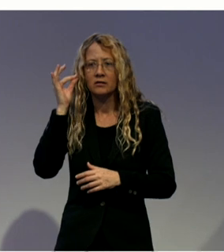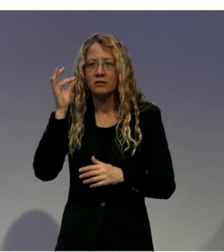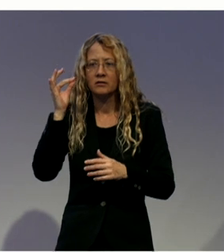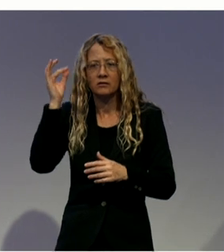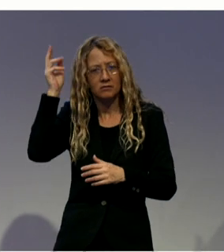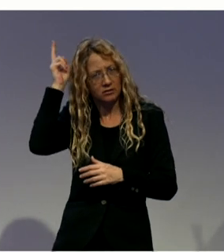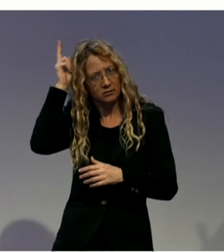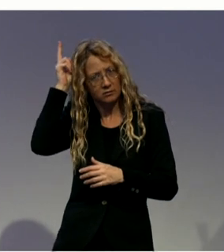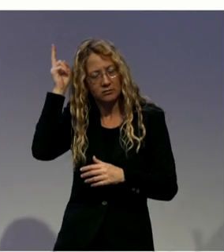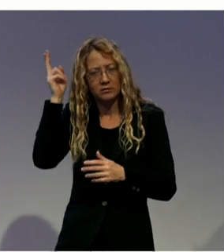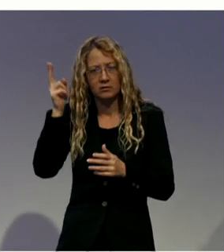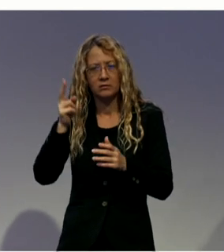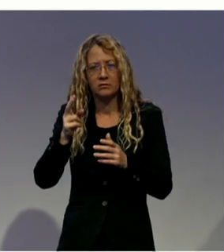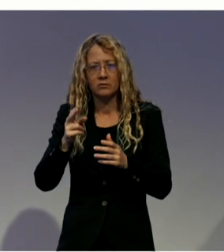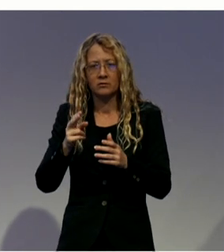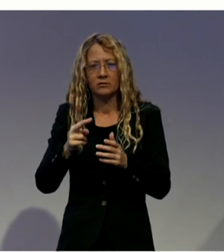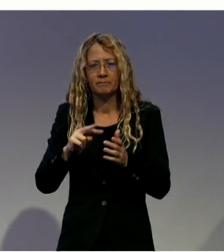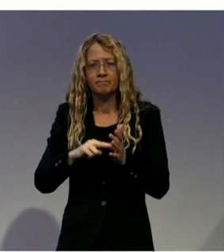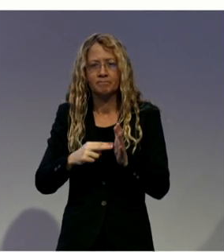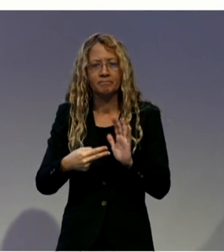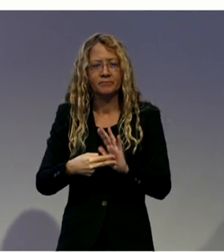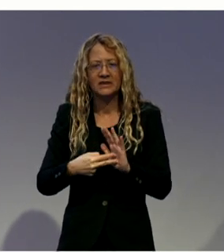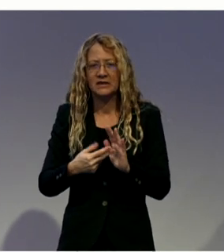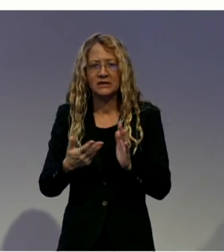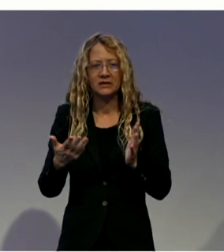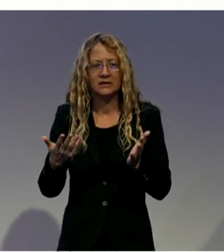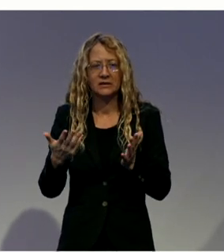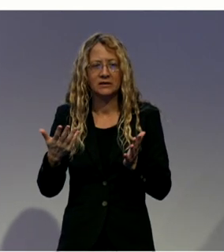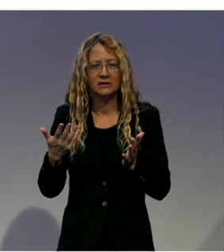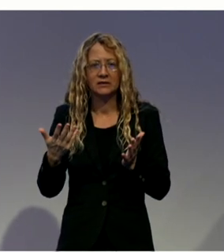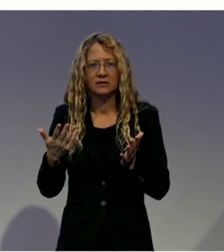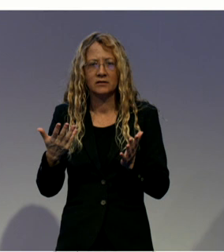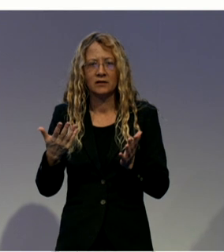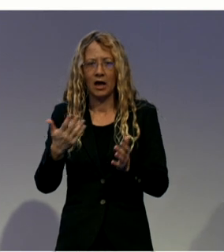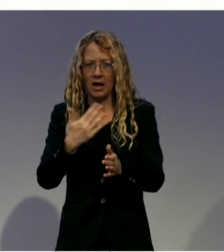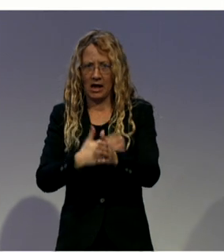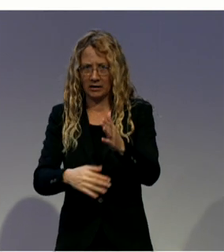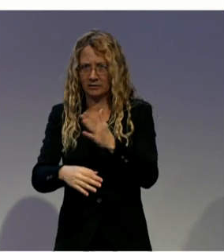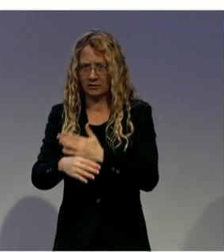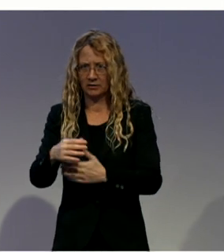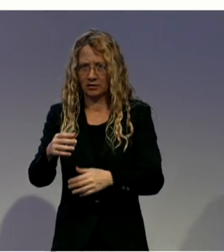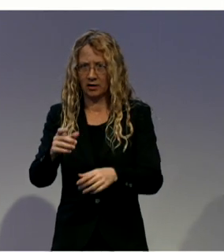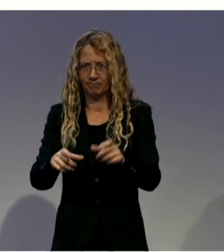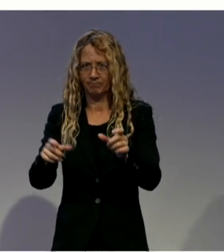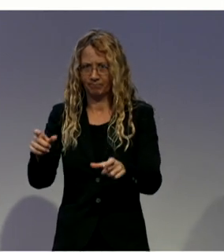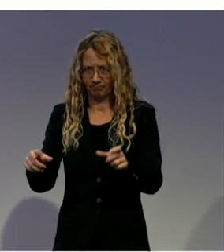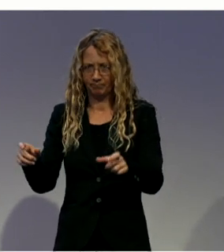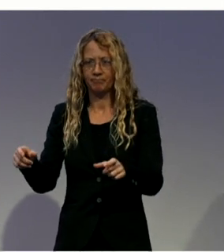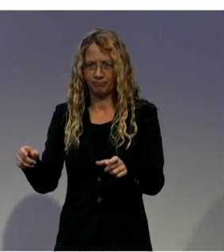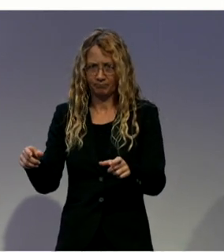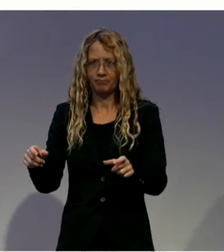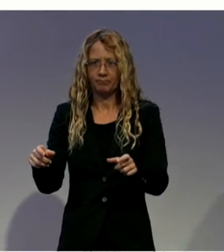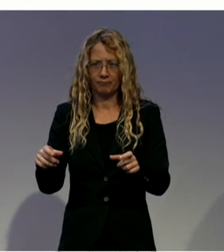on Disability Society. Eveline possesses extensive financial experience gained from her previously